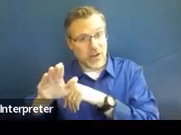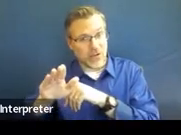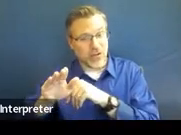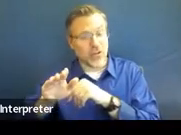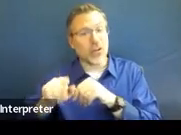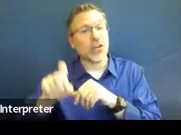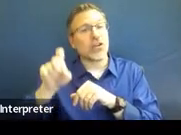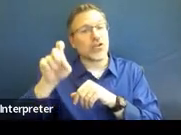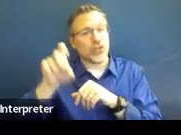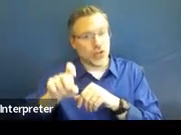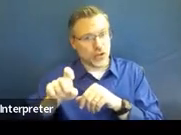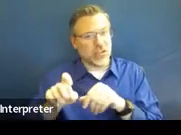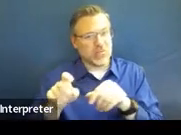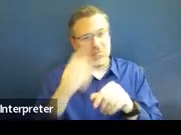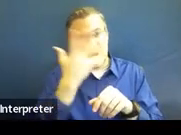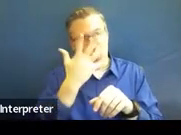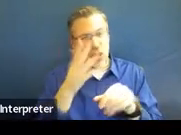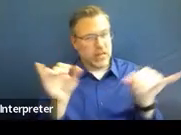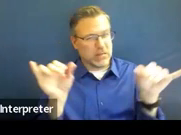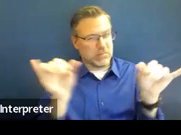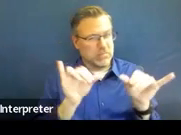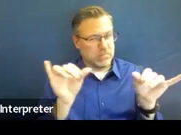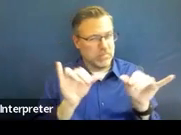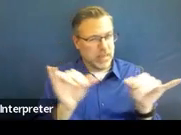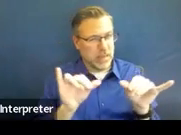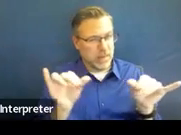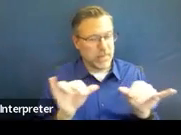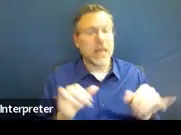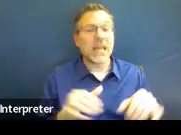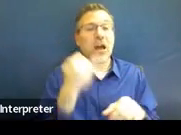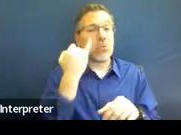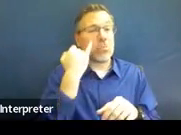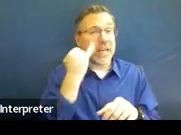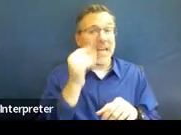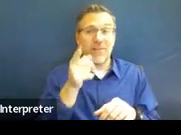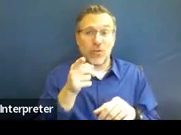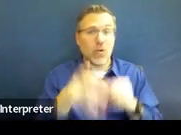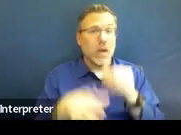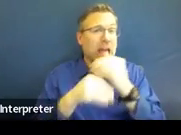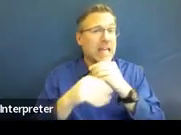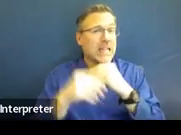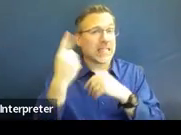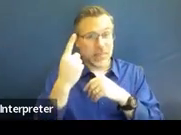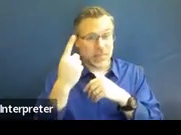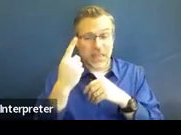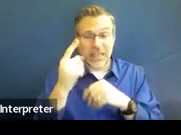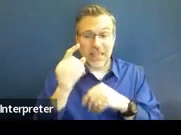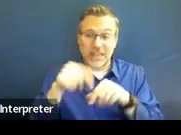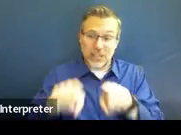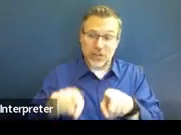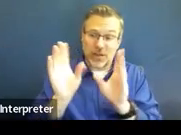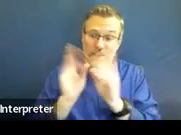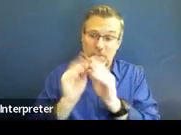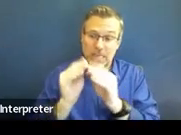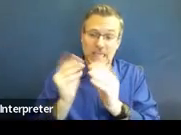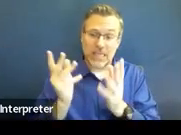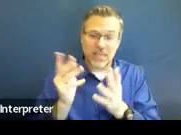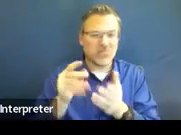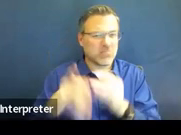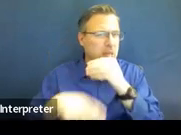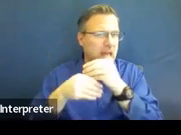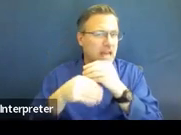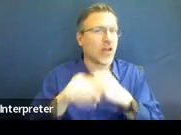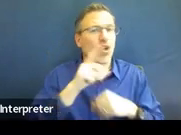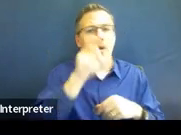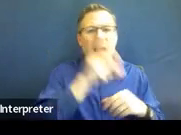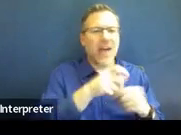information at the meeting, obviously note that on the written notice. They don't have to match exactly, but